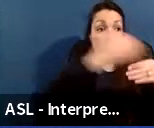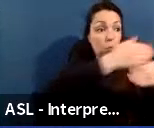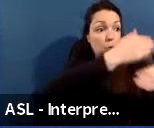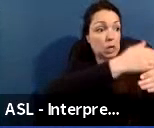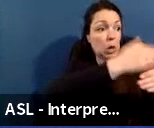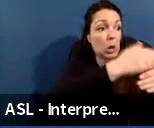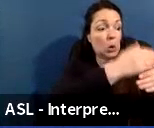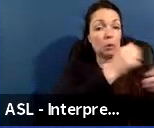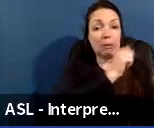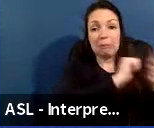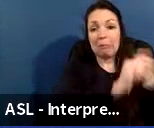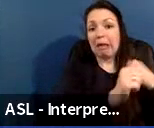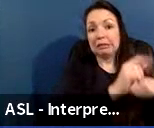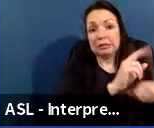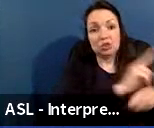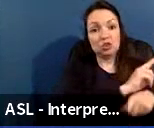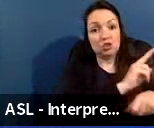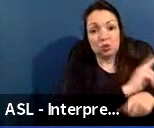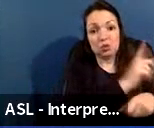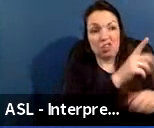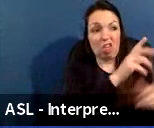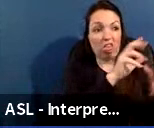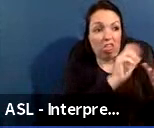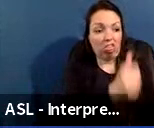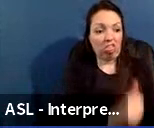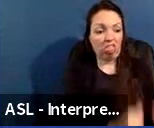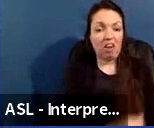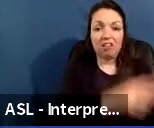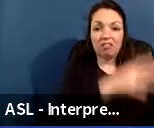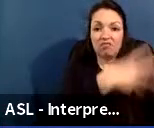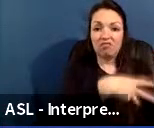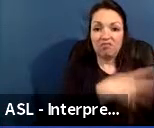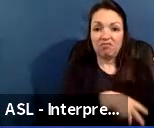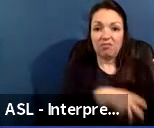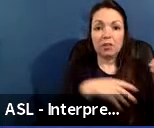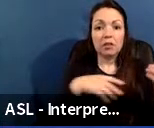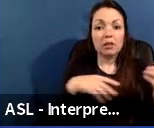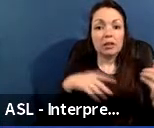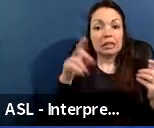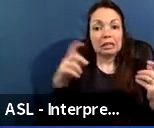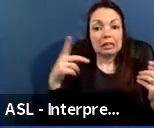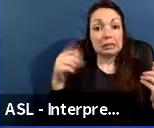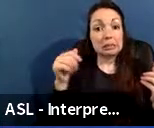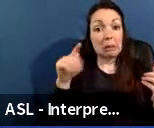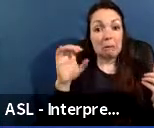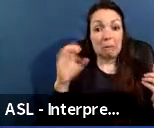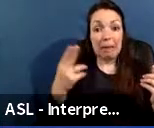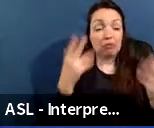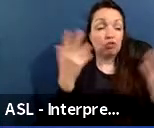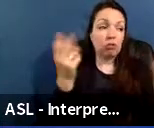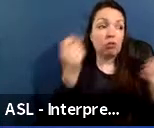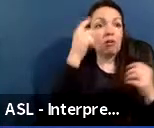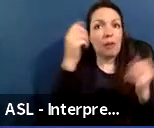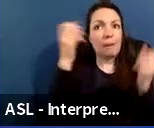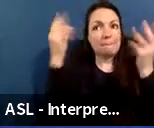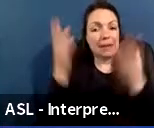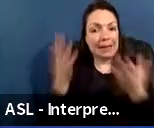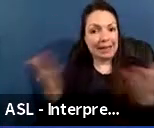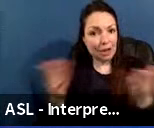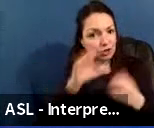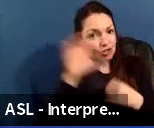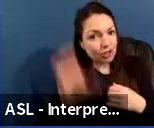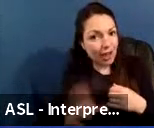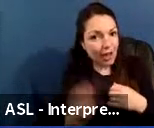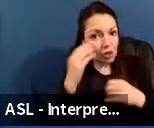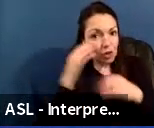life, damage to masonry, or as a result of the many freeze-thaw cycles that we have here in the Chicago area,